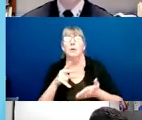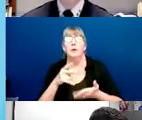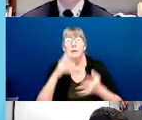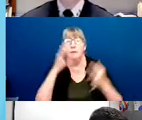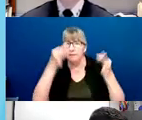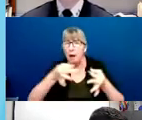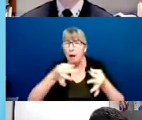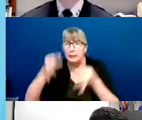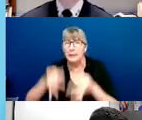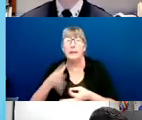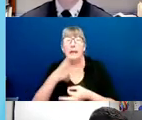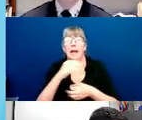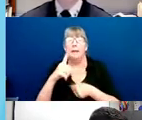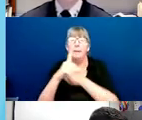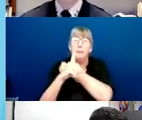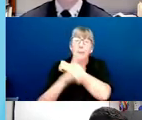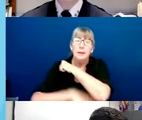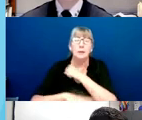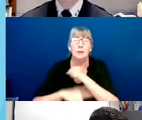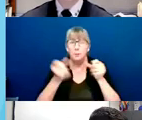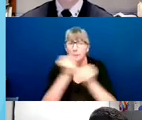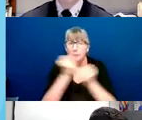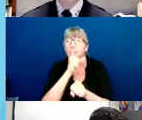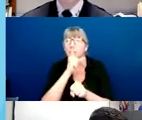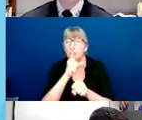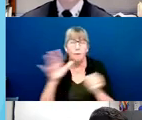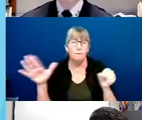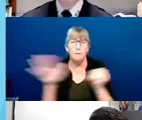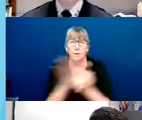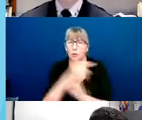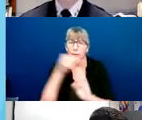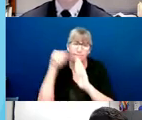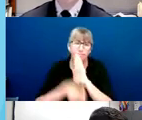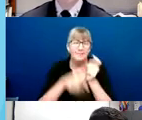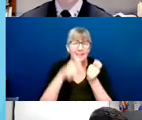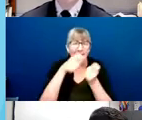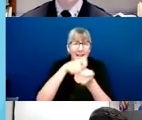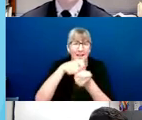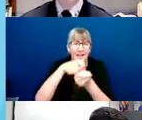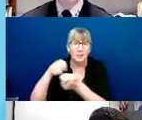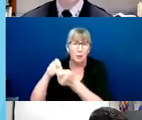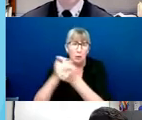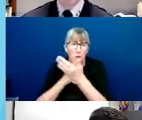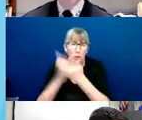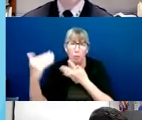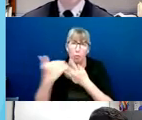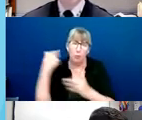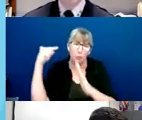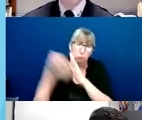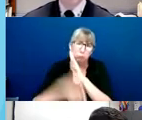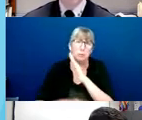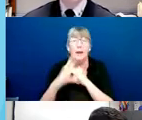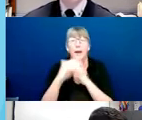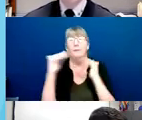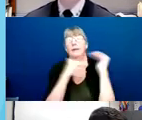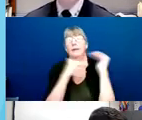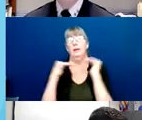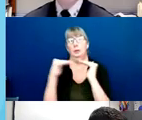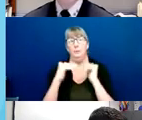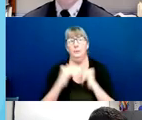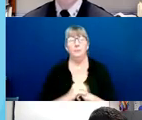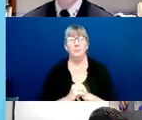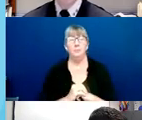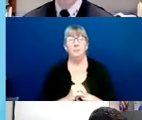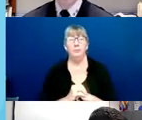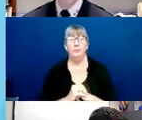to ensure completeness, accuracy, thoroughness, and fairness. Now, how